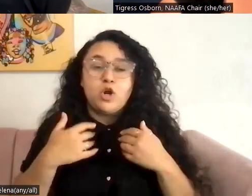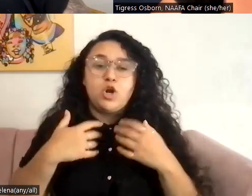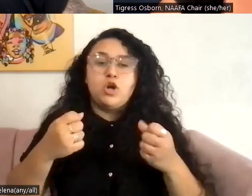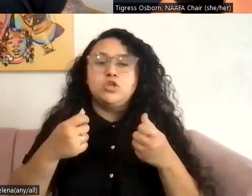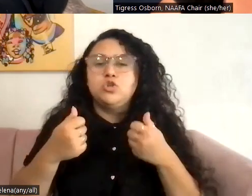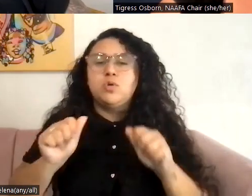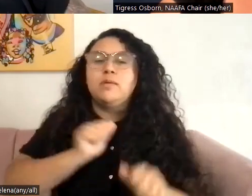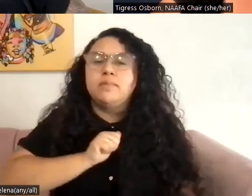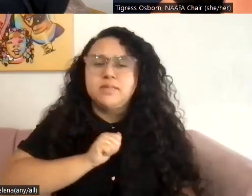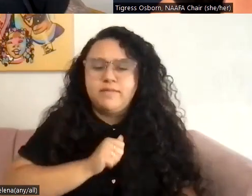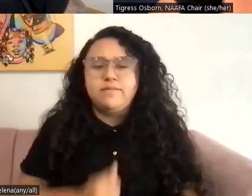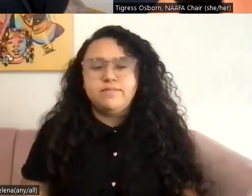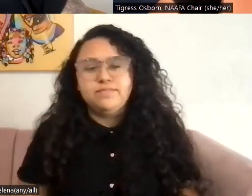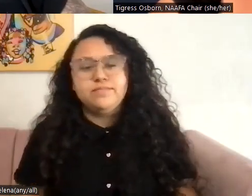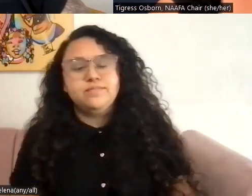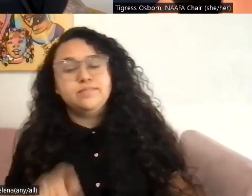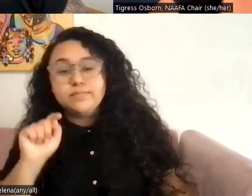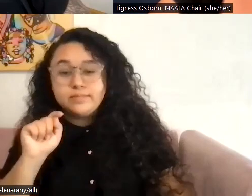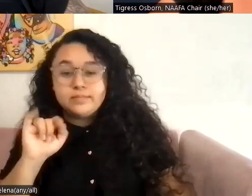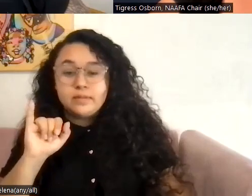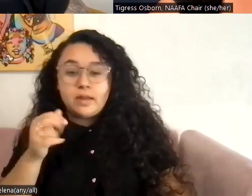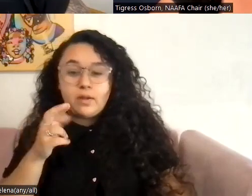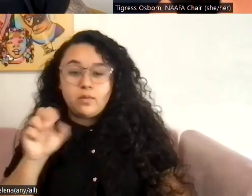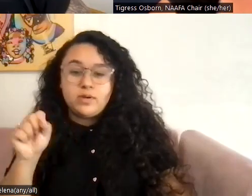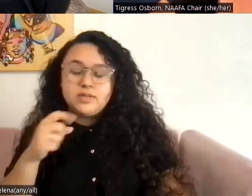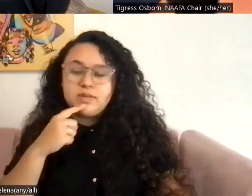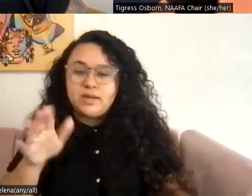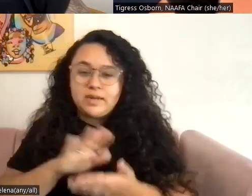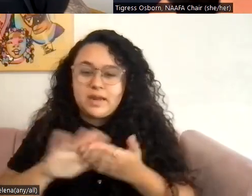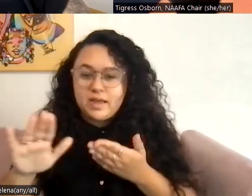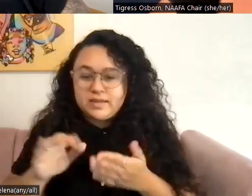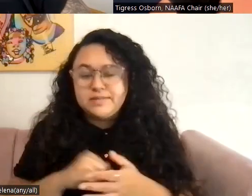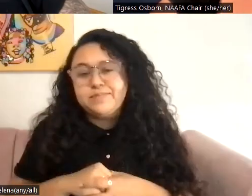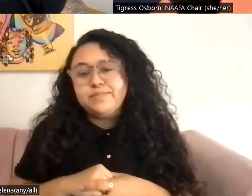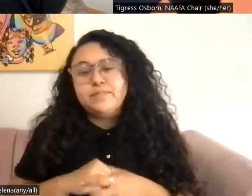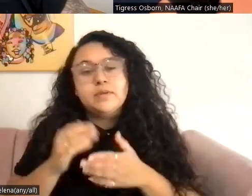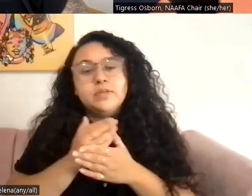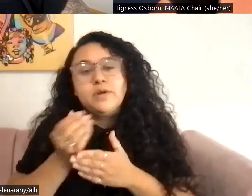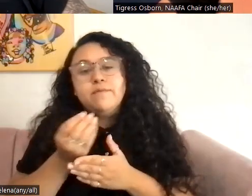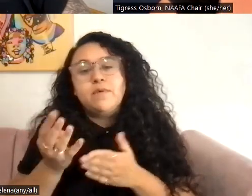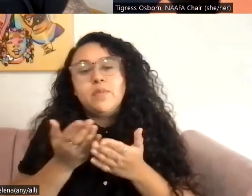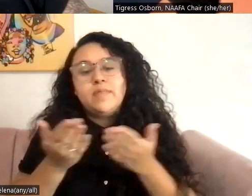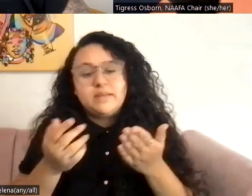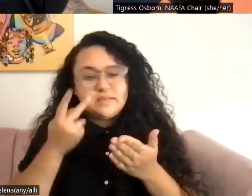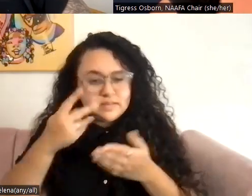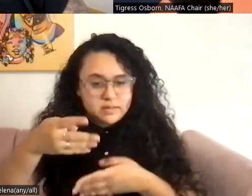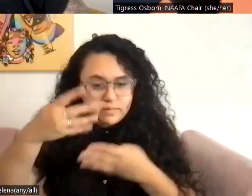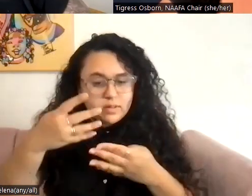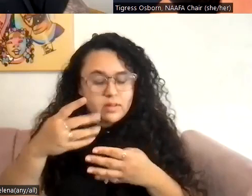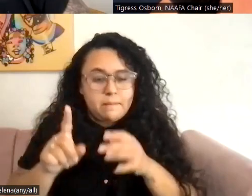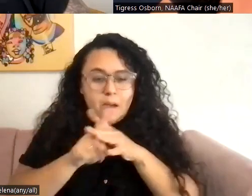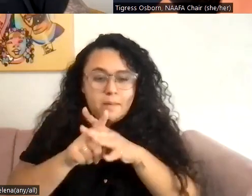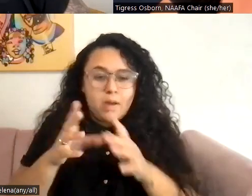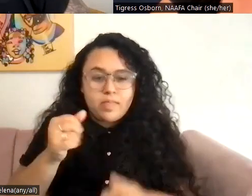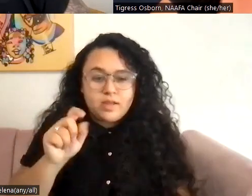go try it myself. Nice. So let's, I just want to share a few things coming up in the chat. Um, first of all,